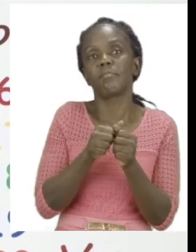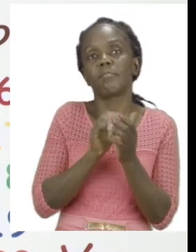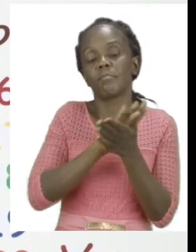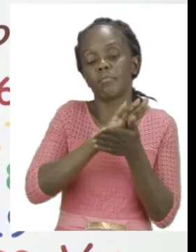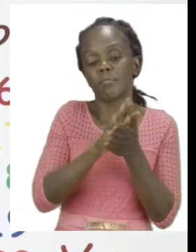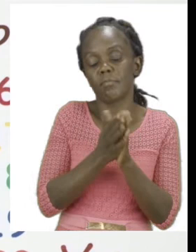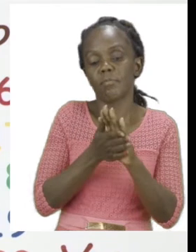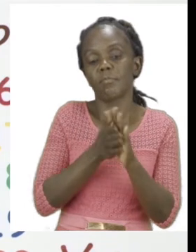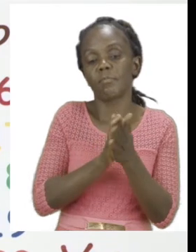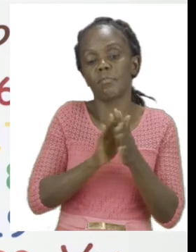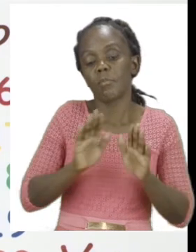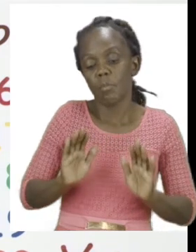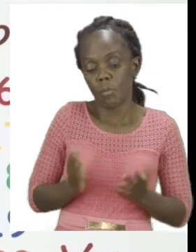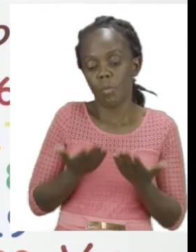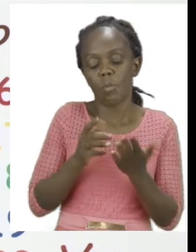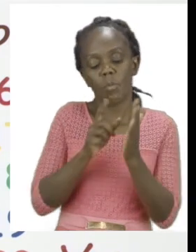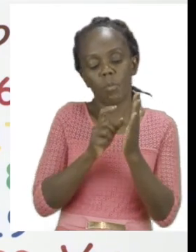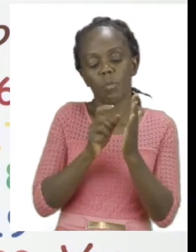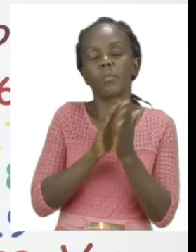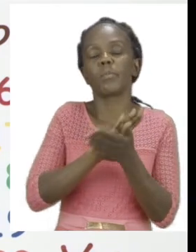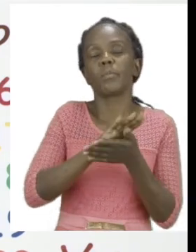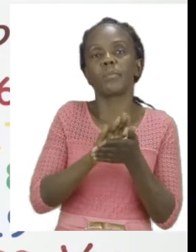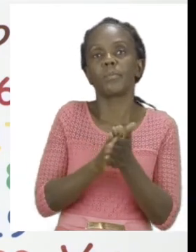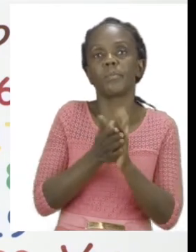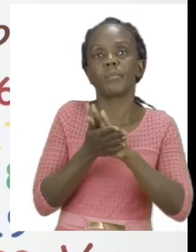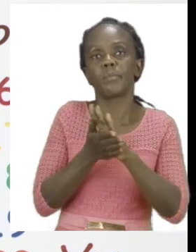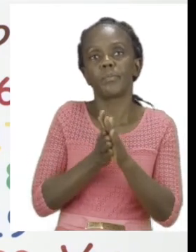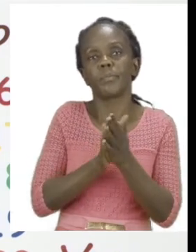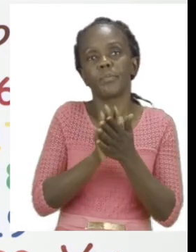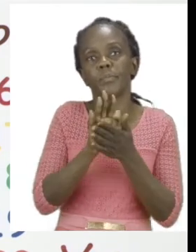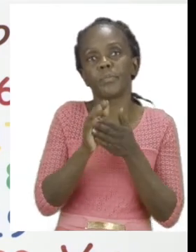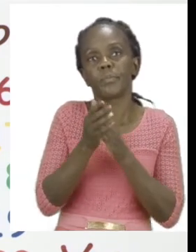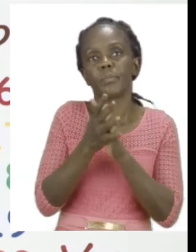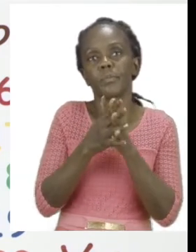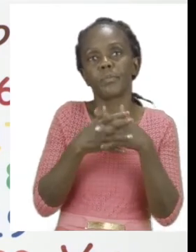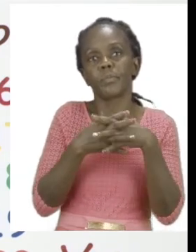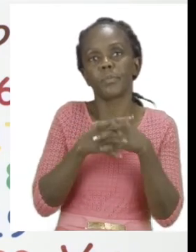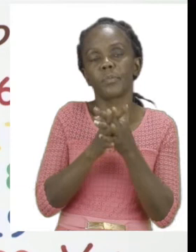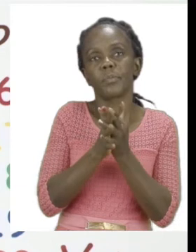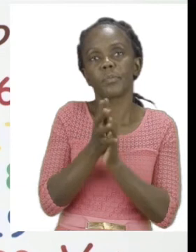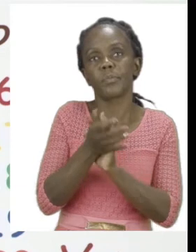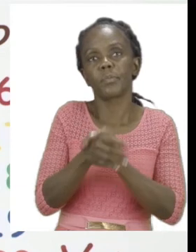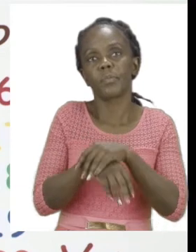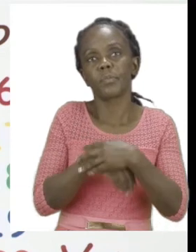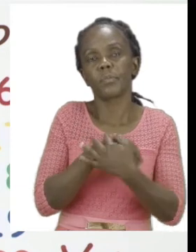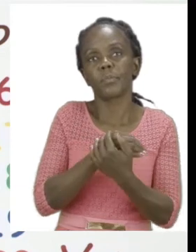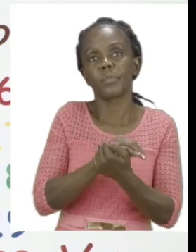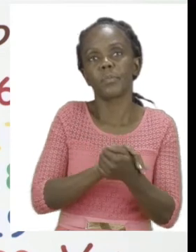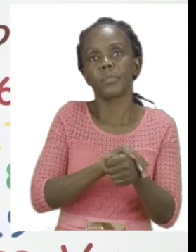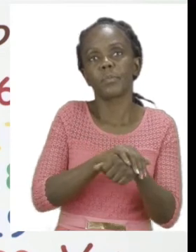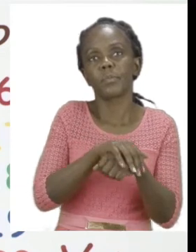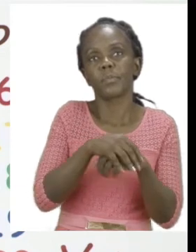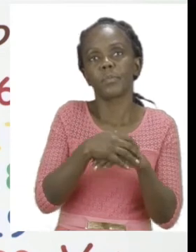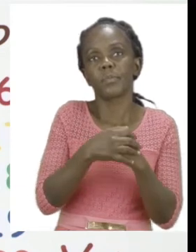our hands, in between our fingers, around our hands,